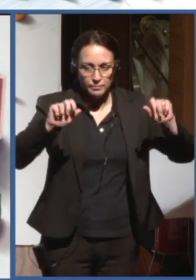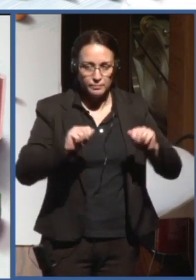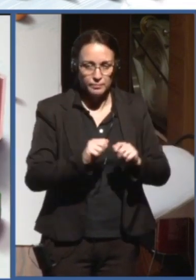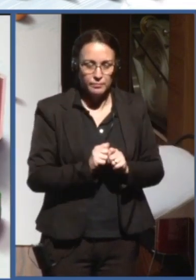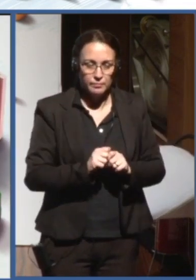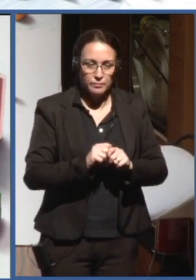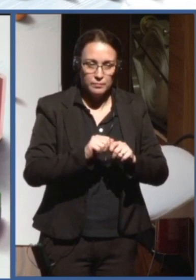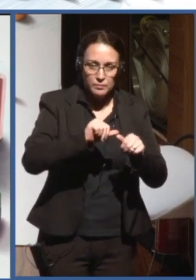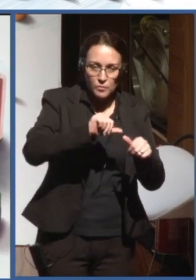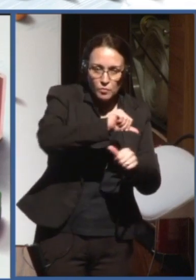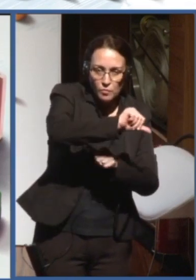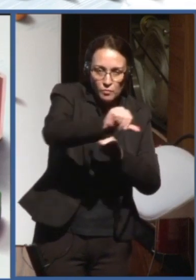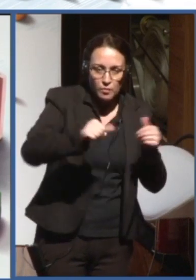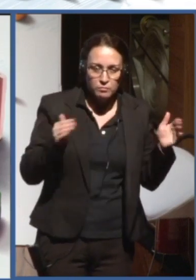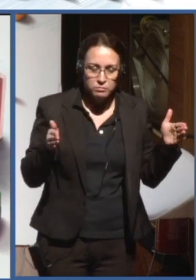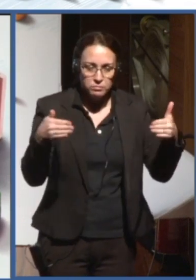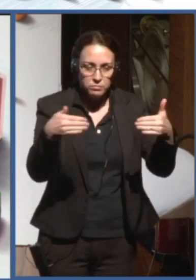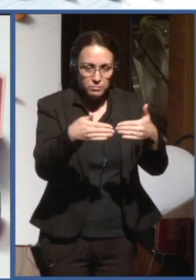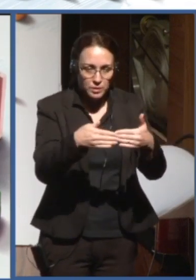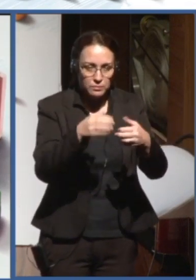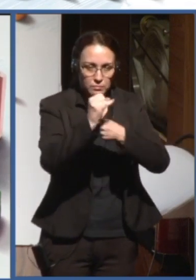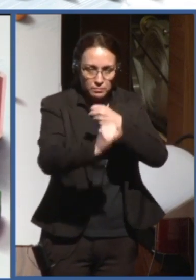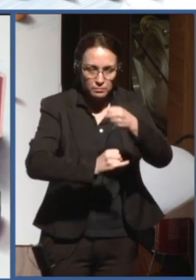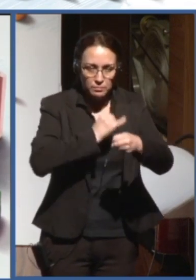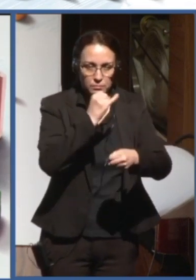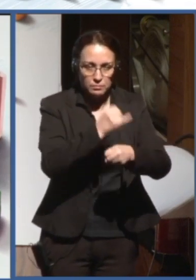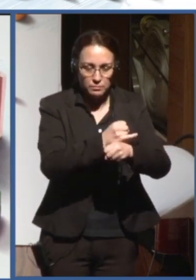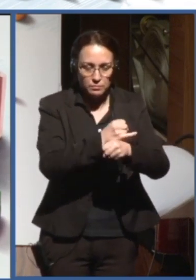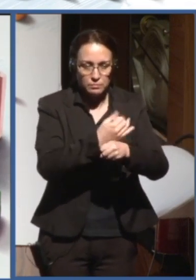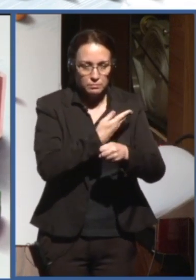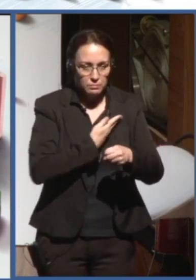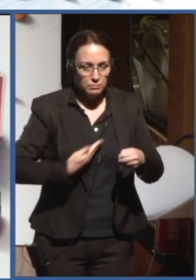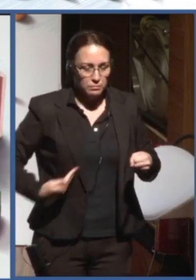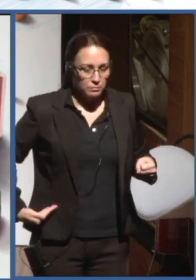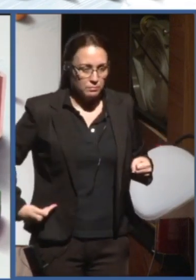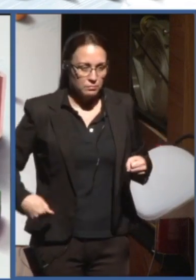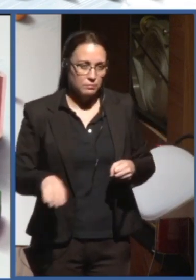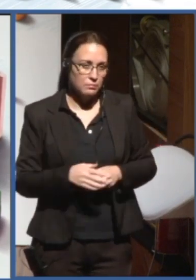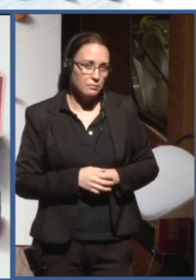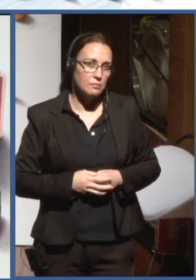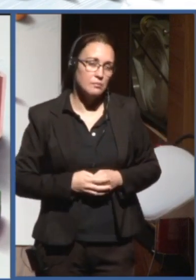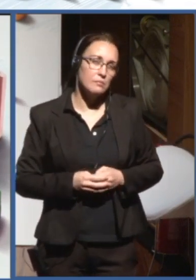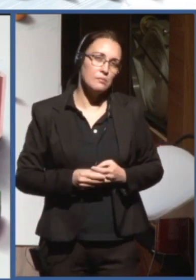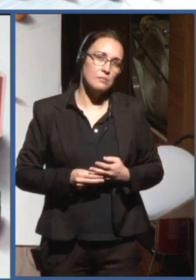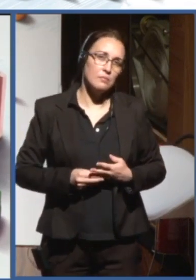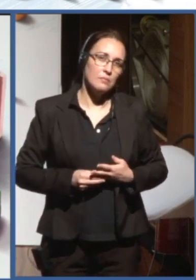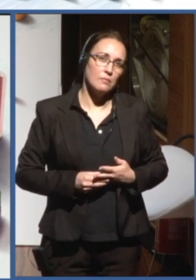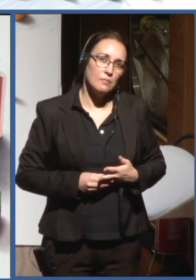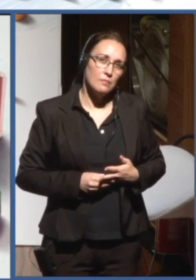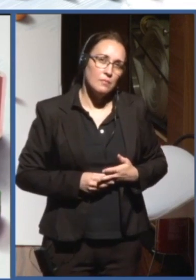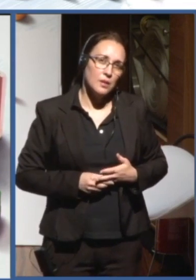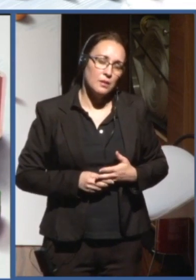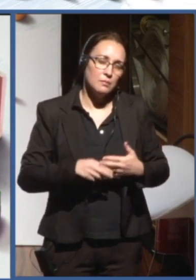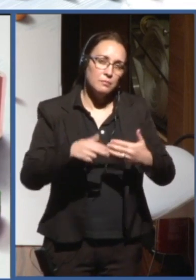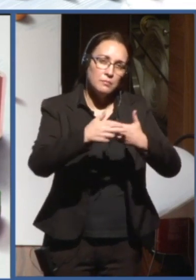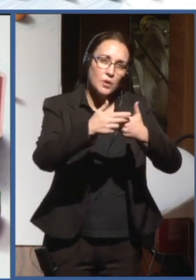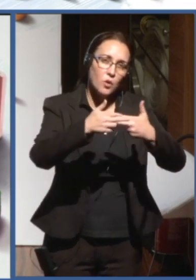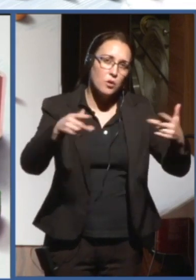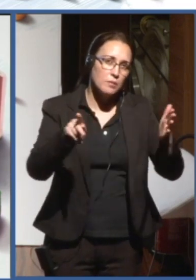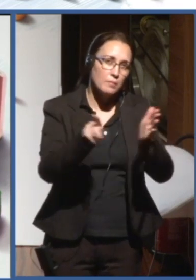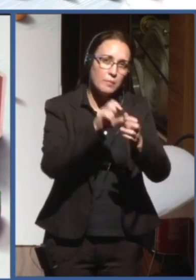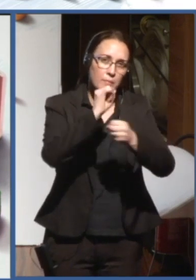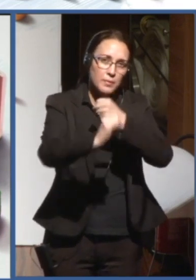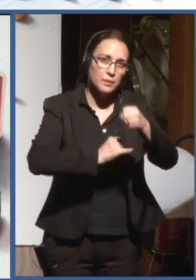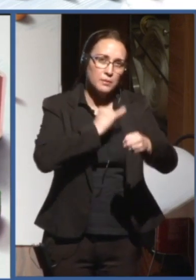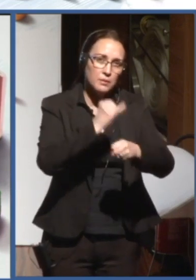reformulating the forum of governance of the Internet so that this forum of governance of the Internet discuss not only aspects of the Internet, but also aspects